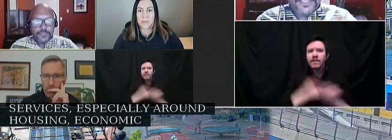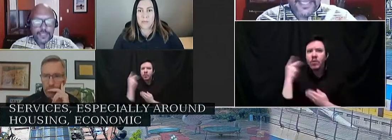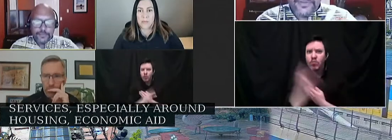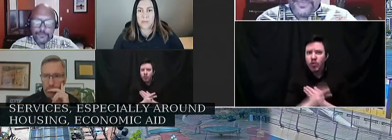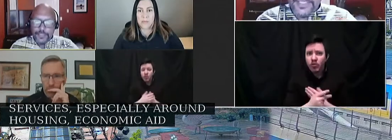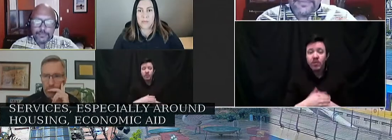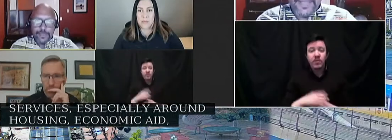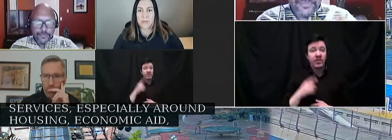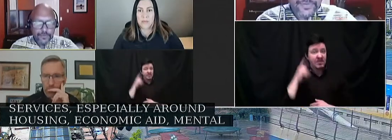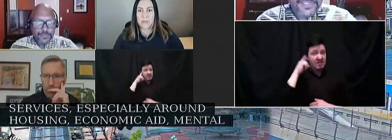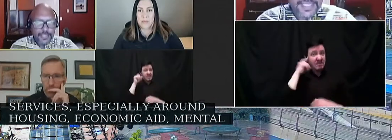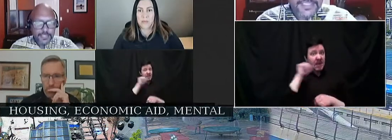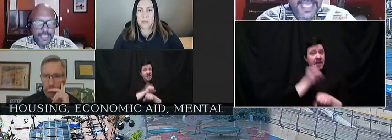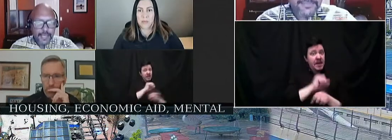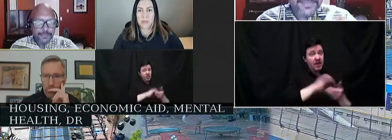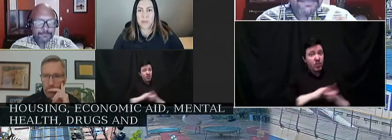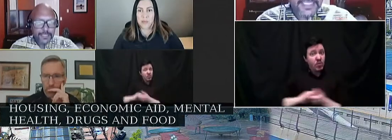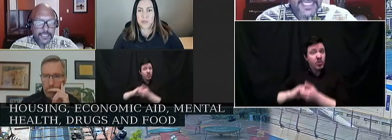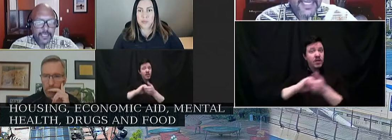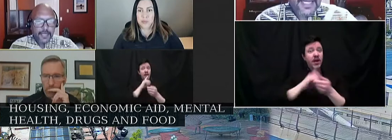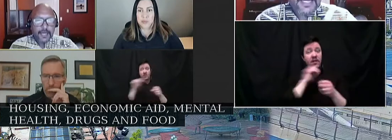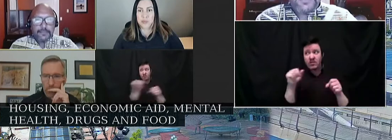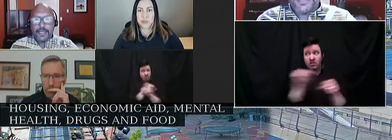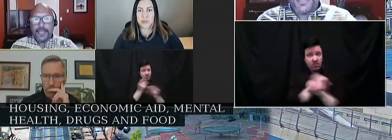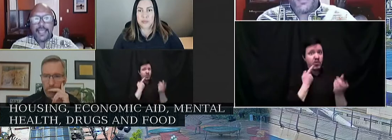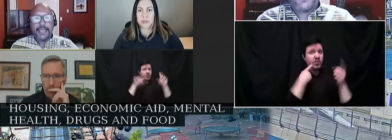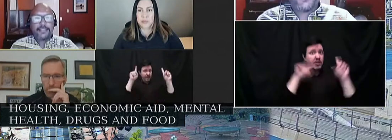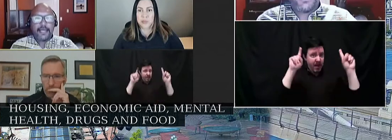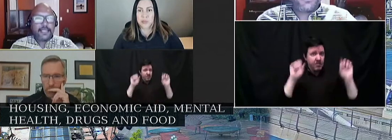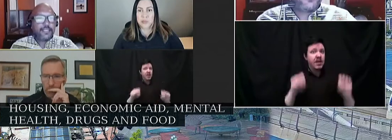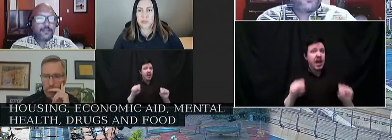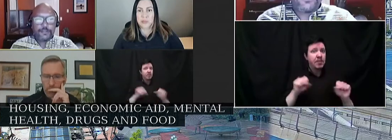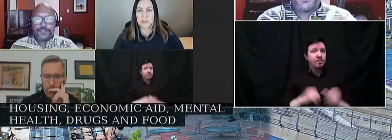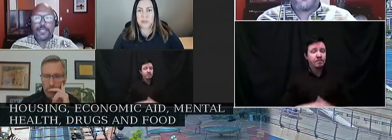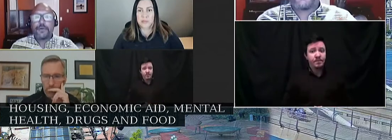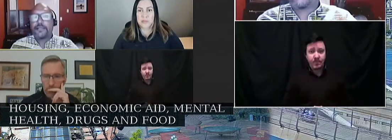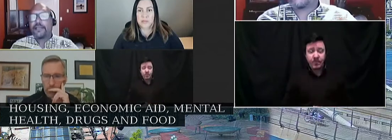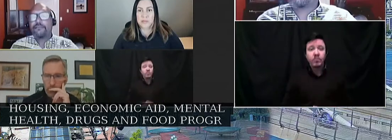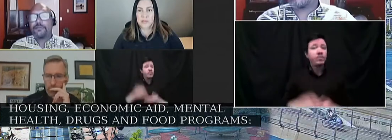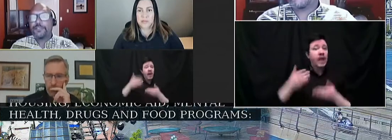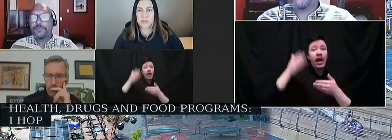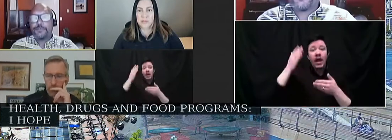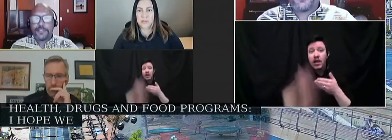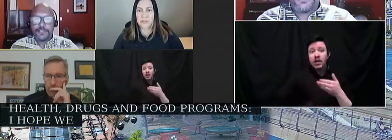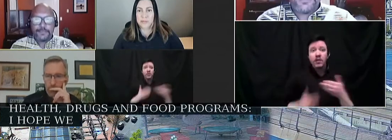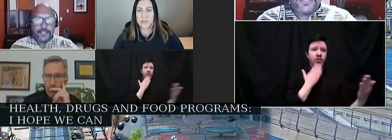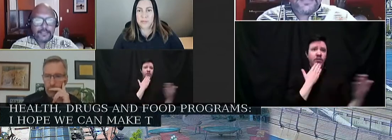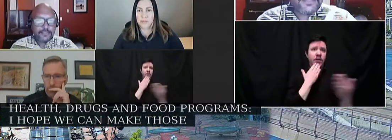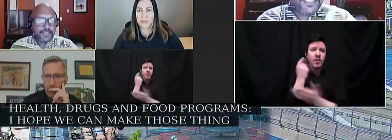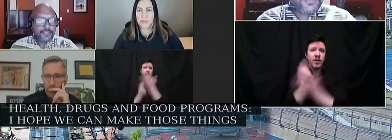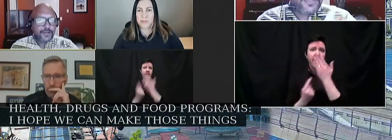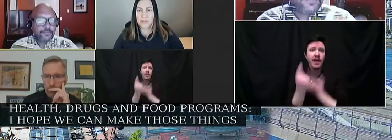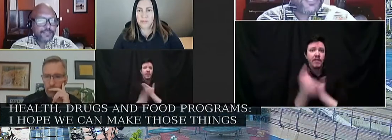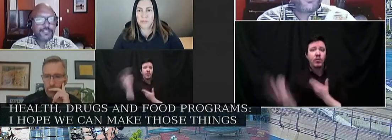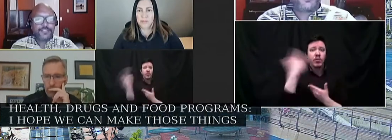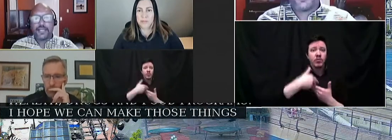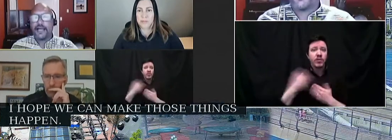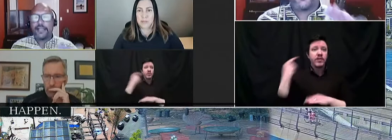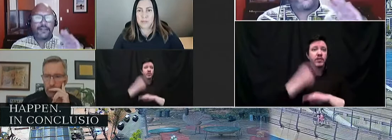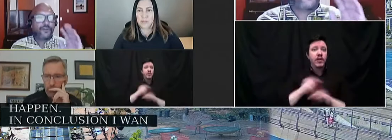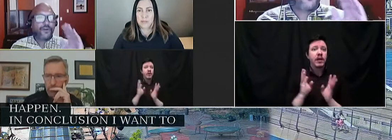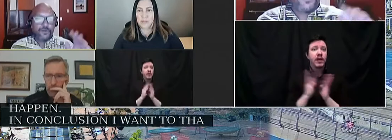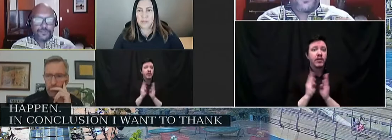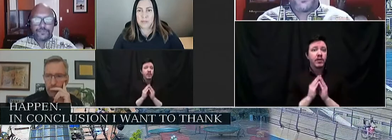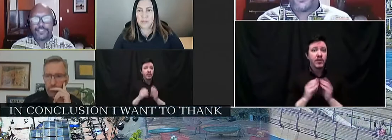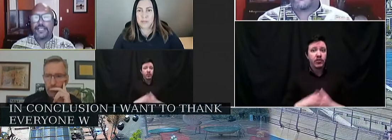think that if we work together, we can make those things happen. And in conclusion, I want to thank everyone who participated in today's conversation.